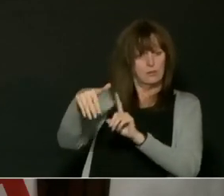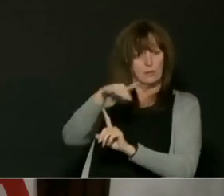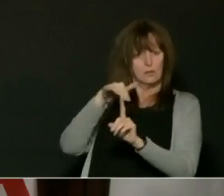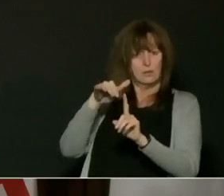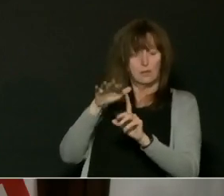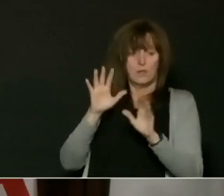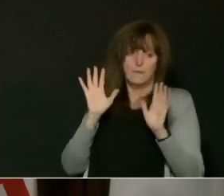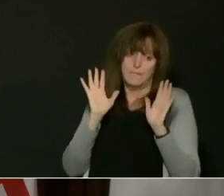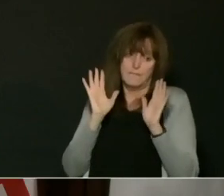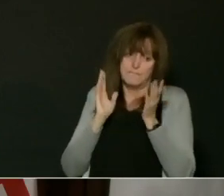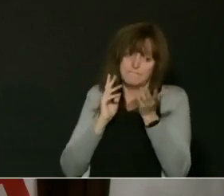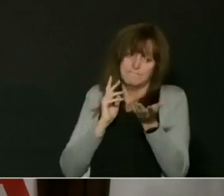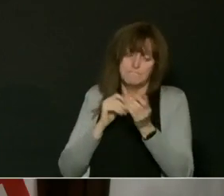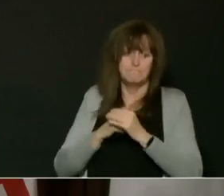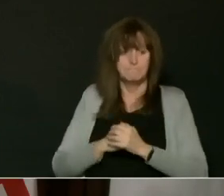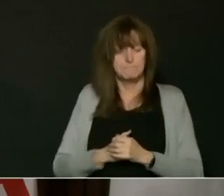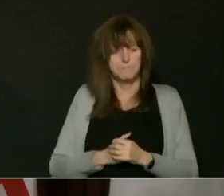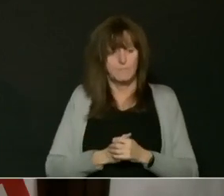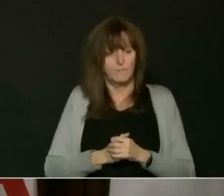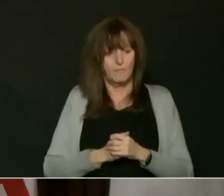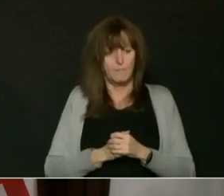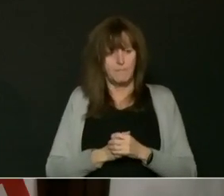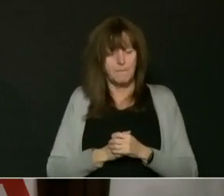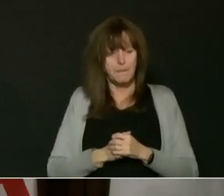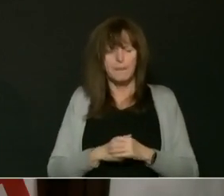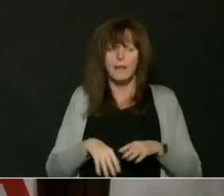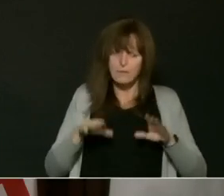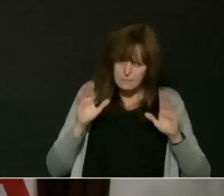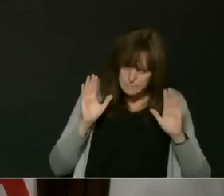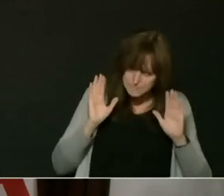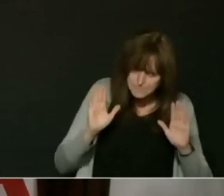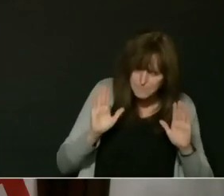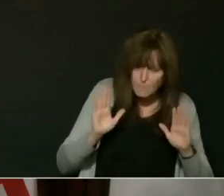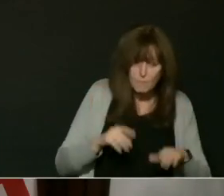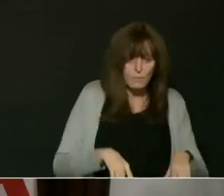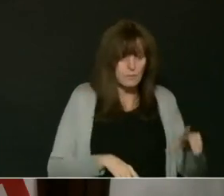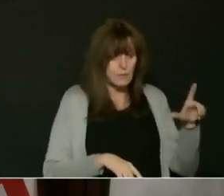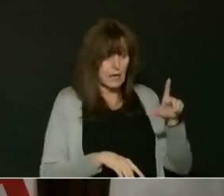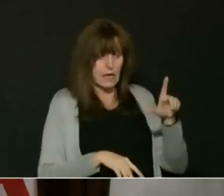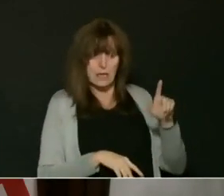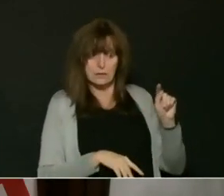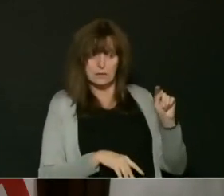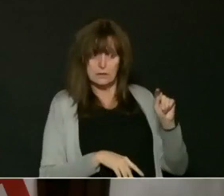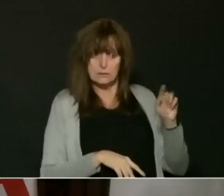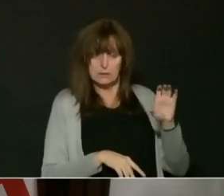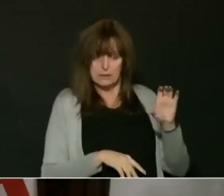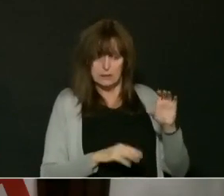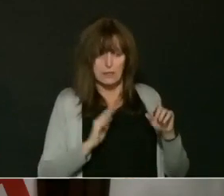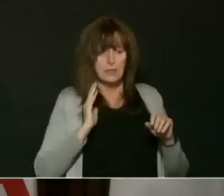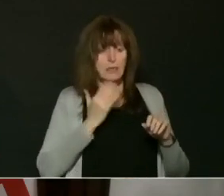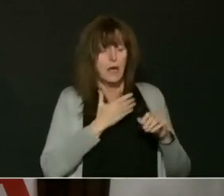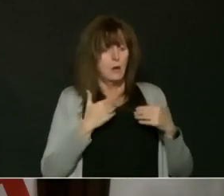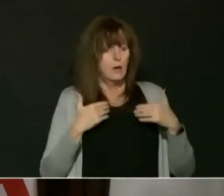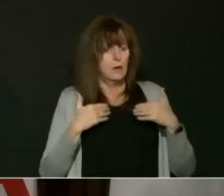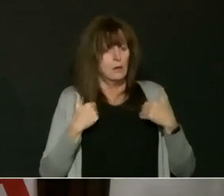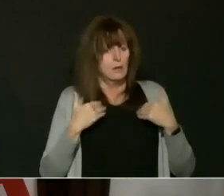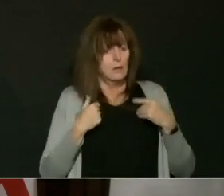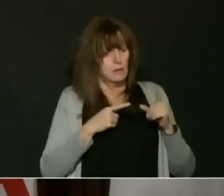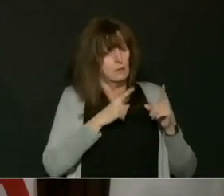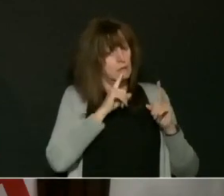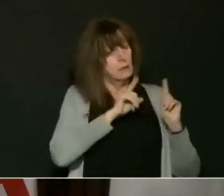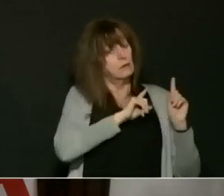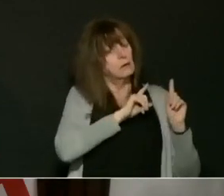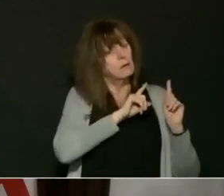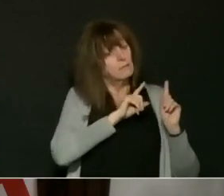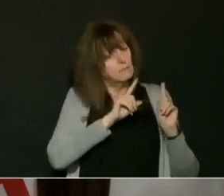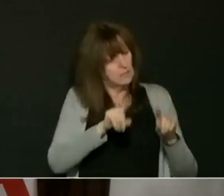there was a mandate for vaccination in long term care facilities by the minister that is separate as